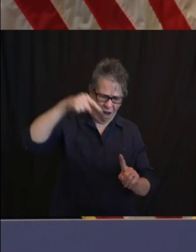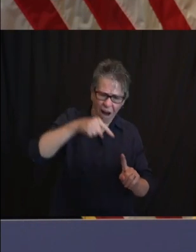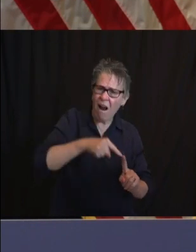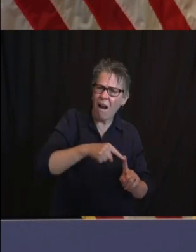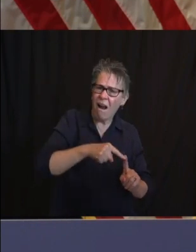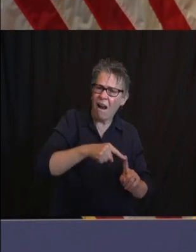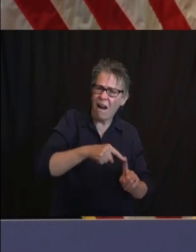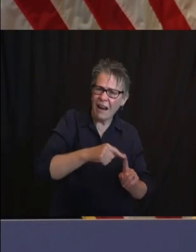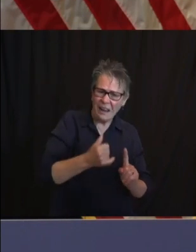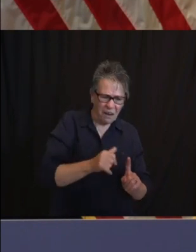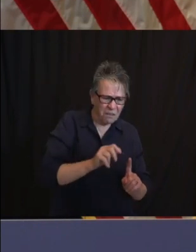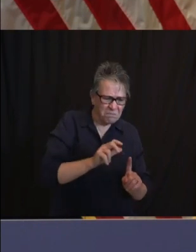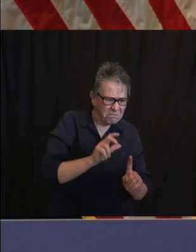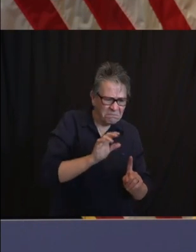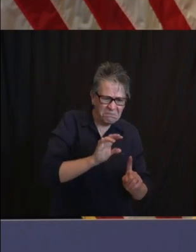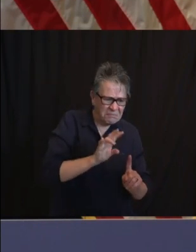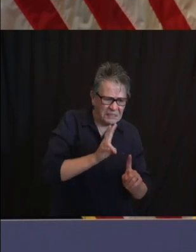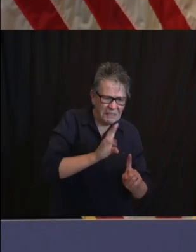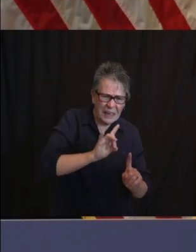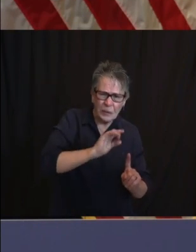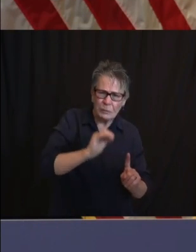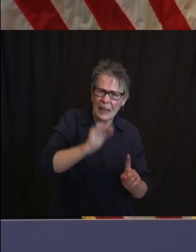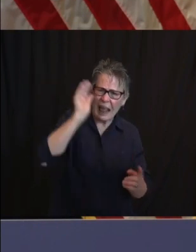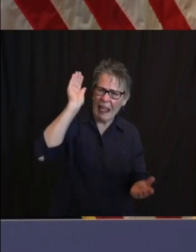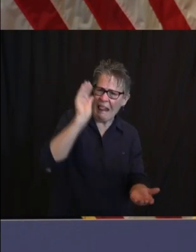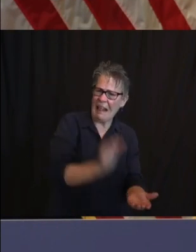capacity or outdoors, period.